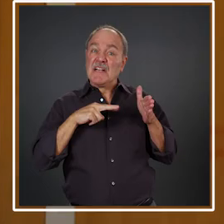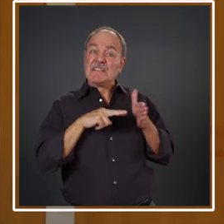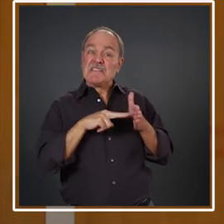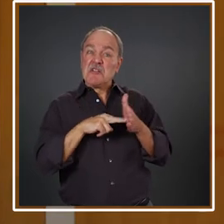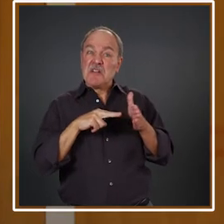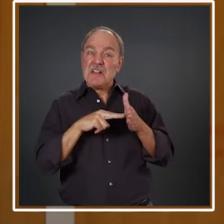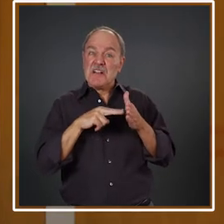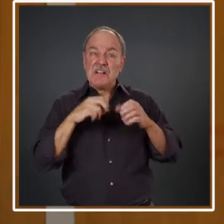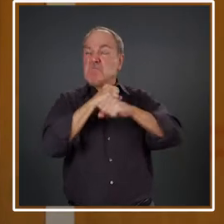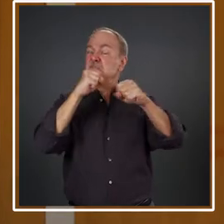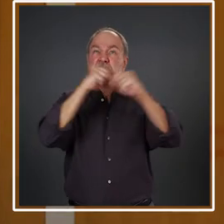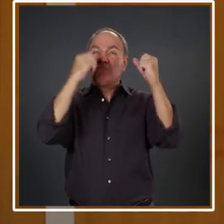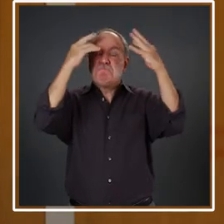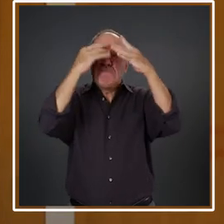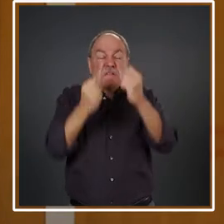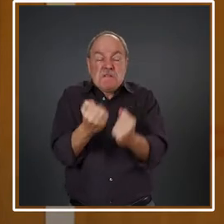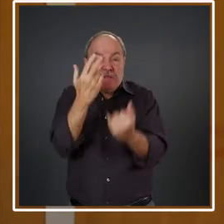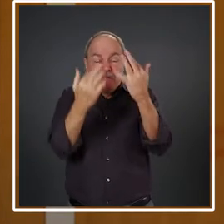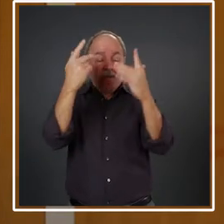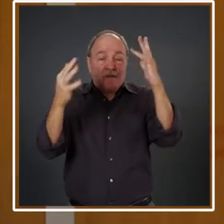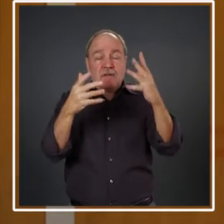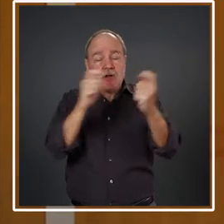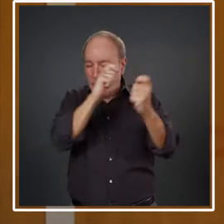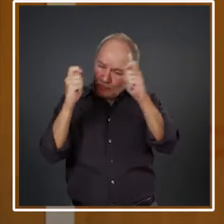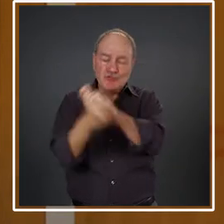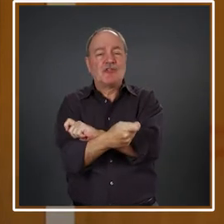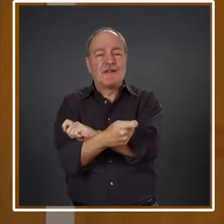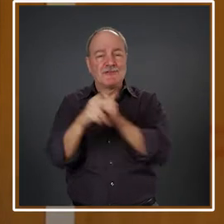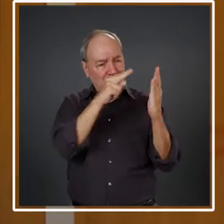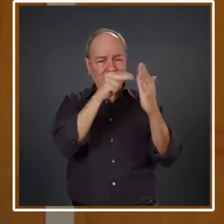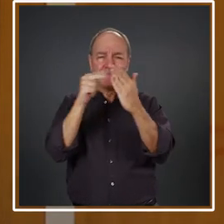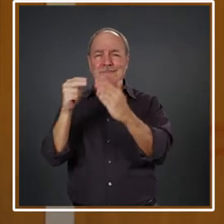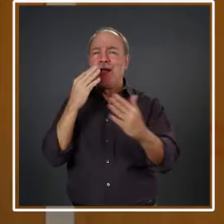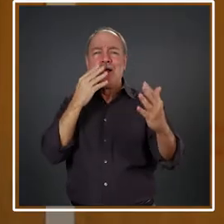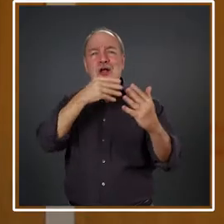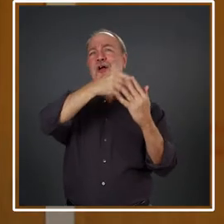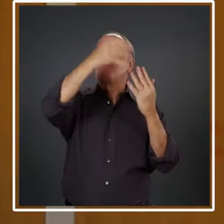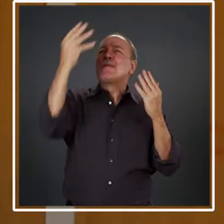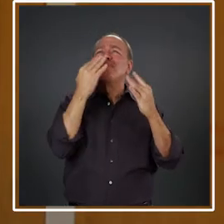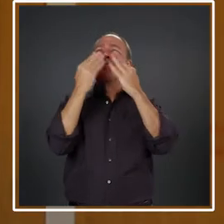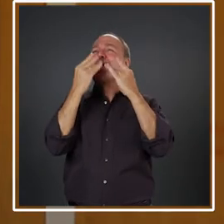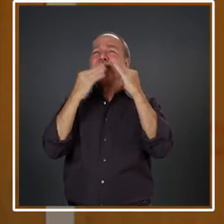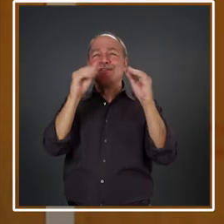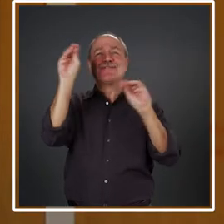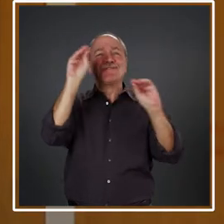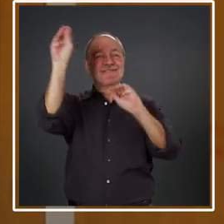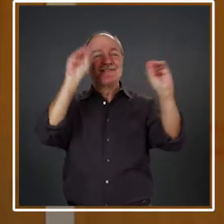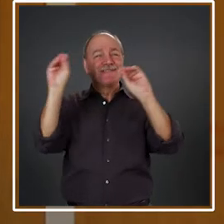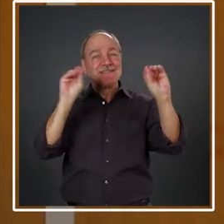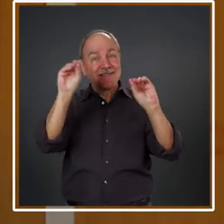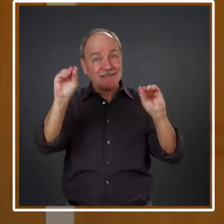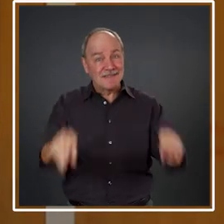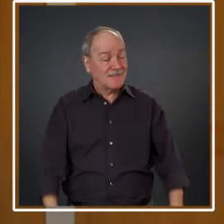and maybe instead of Syria being covered in ash and darkness, it will be covered in bright